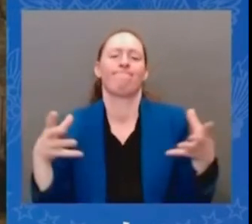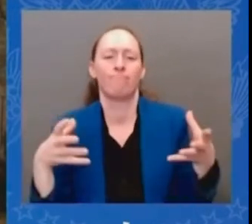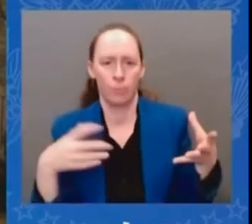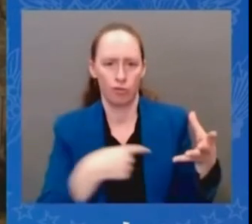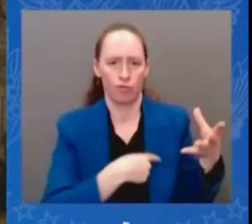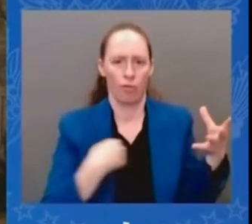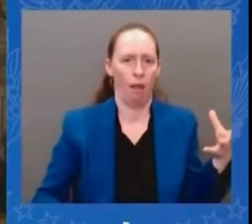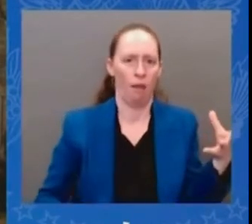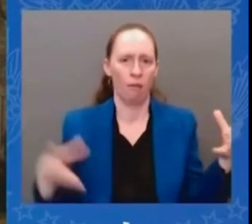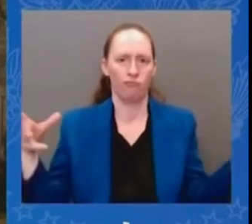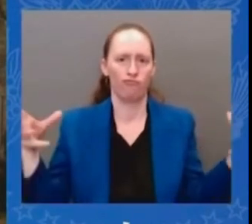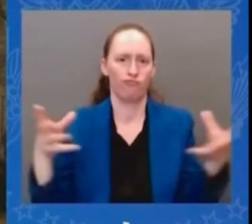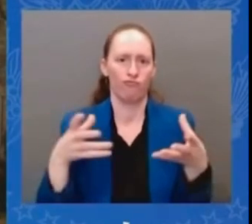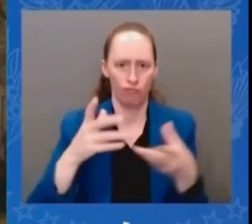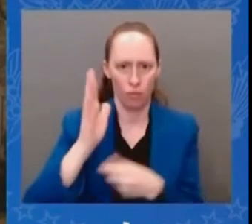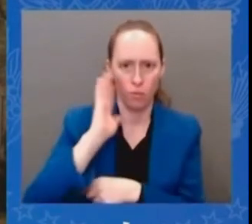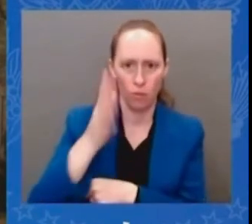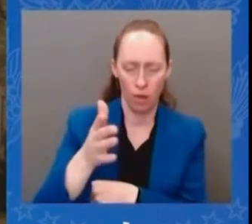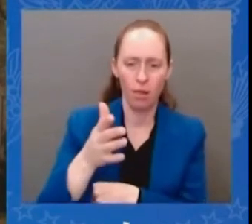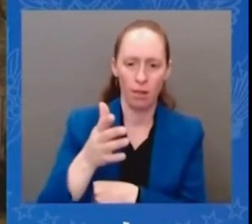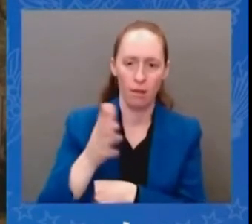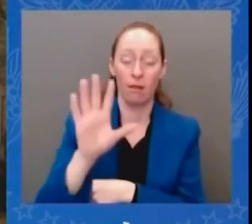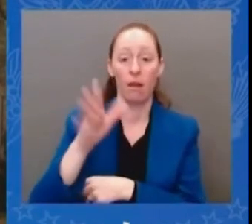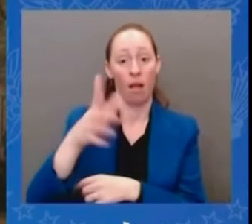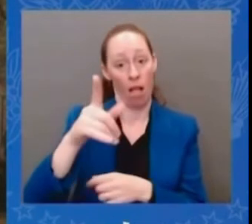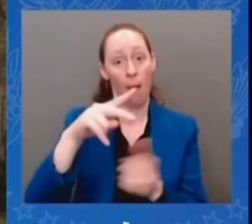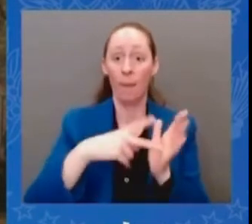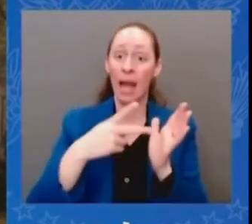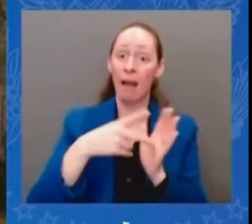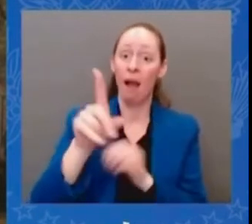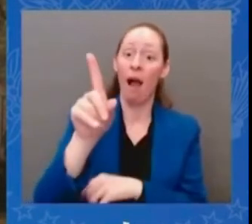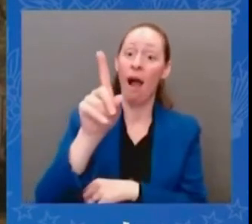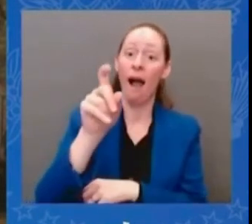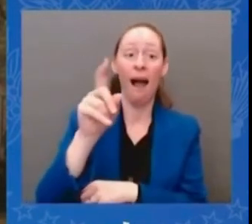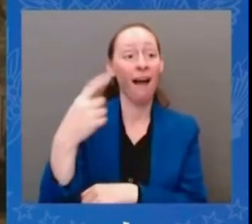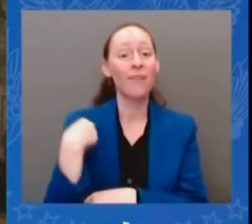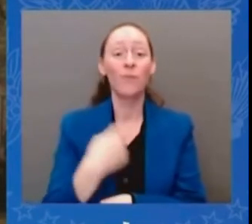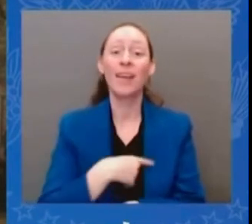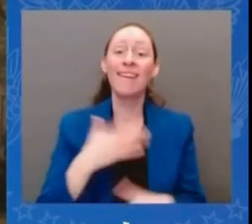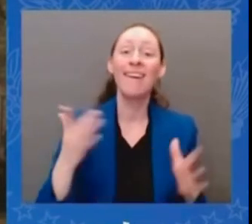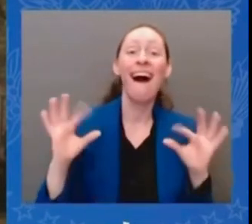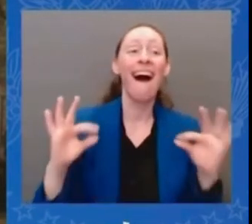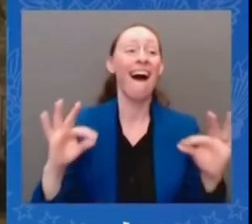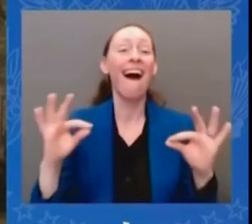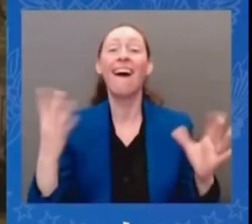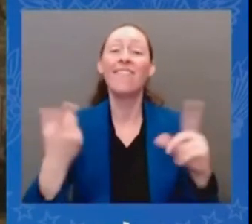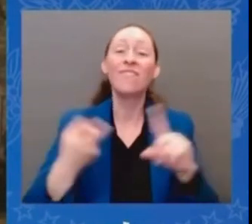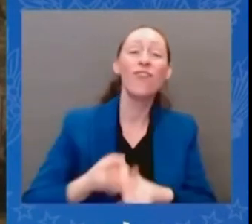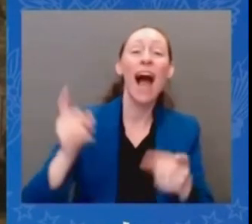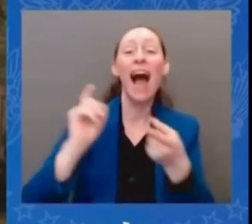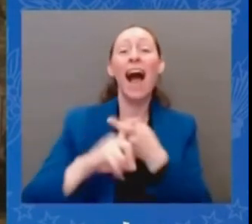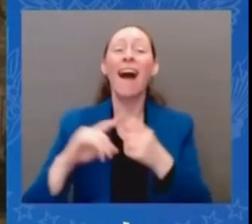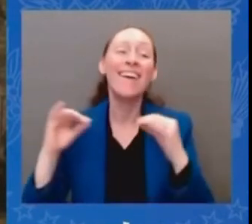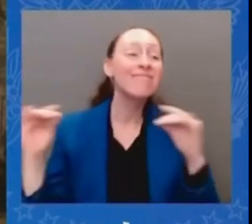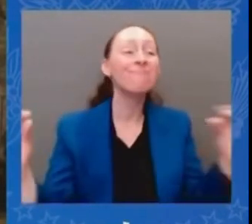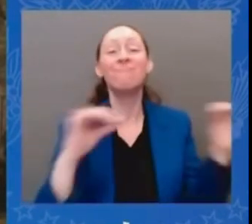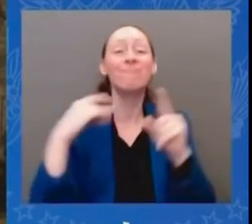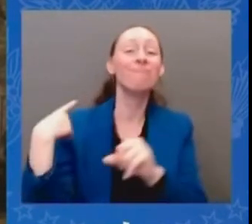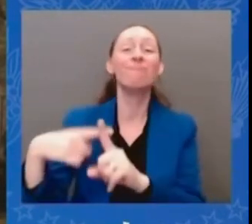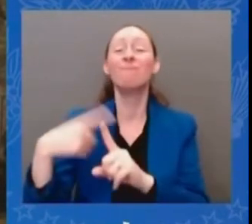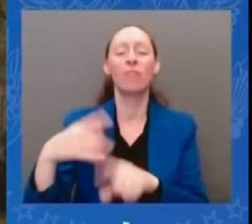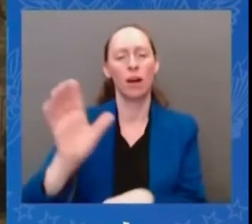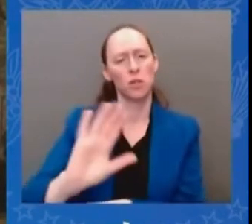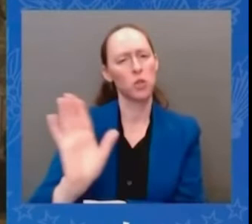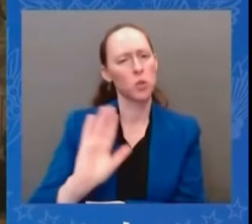away with everything in agreement but i do not believe there's a need for concern of a as one of you